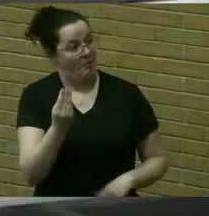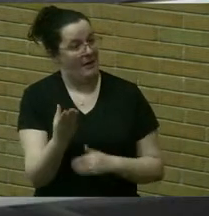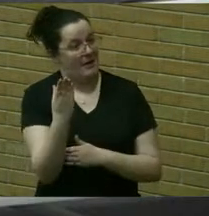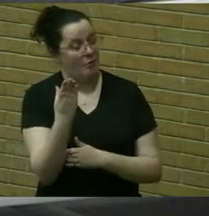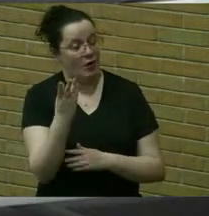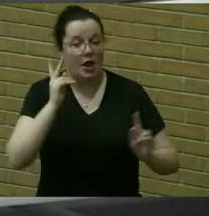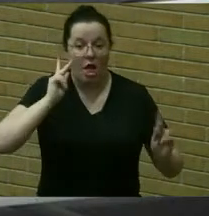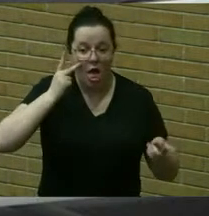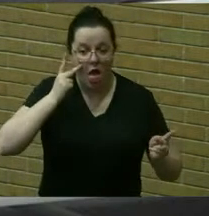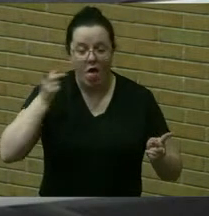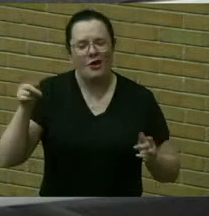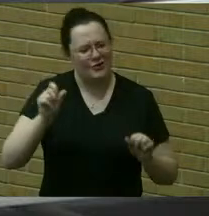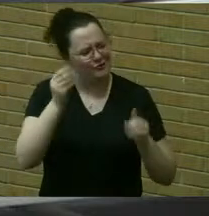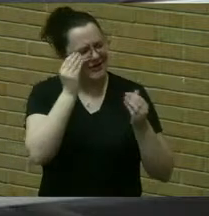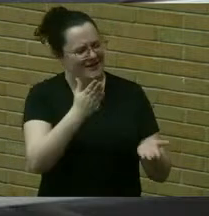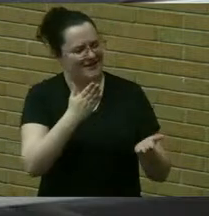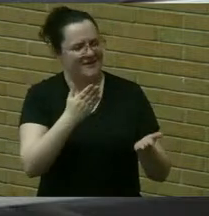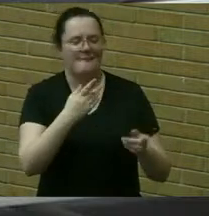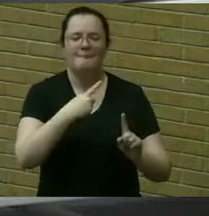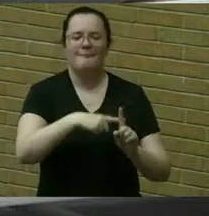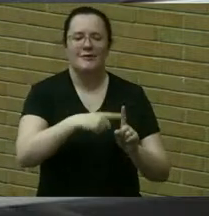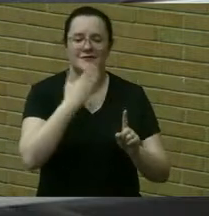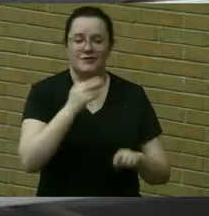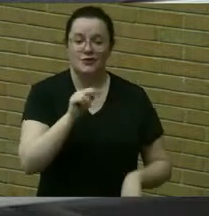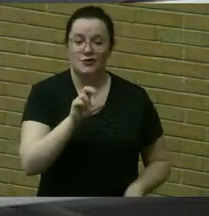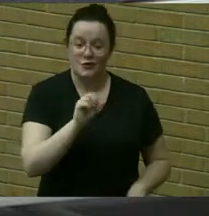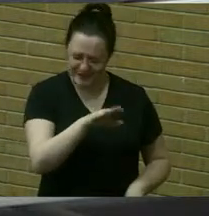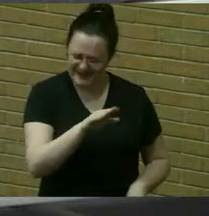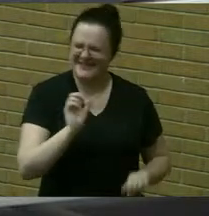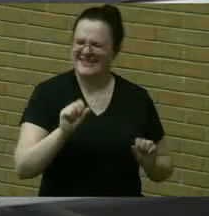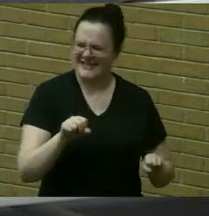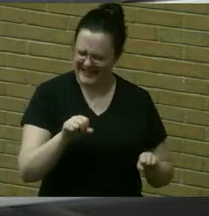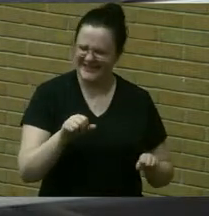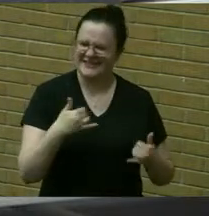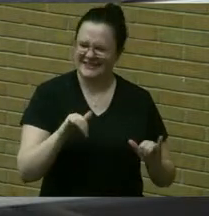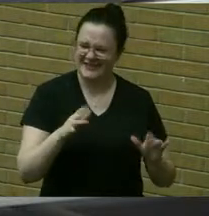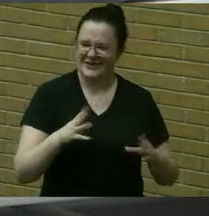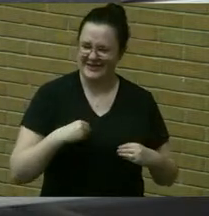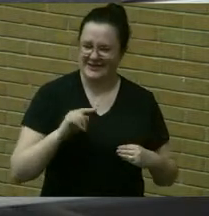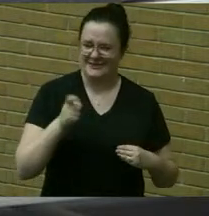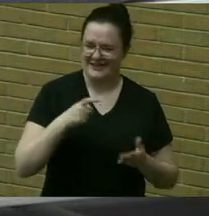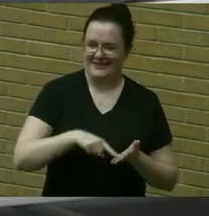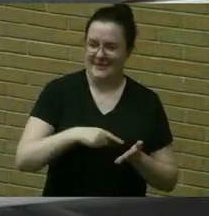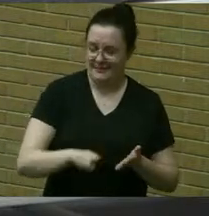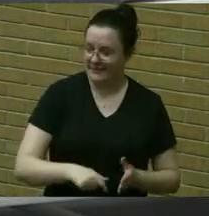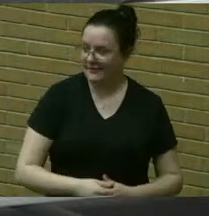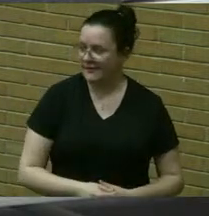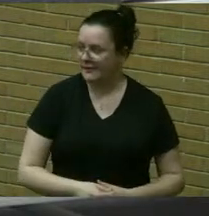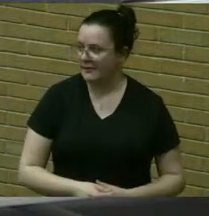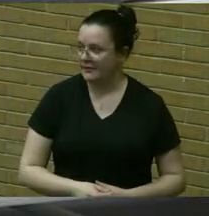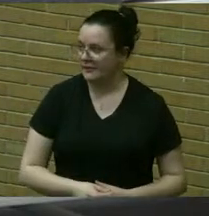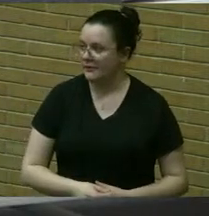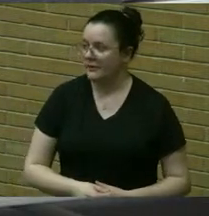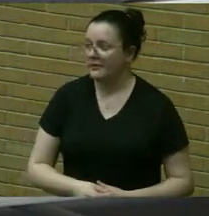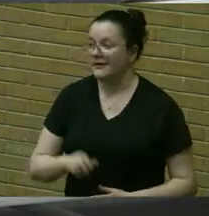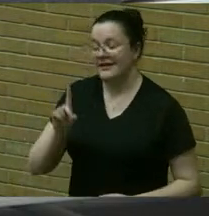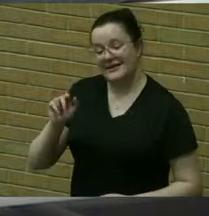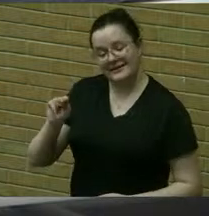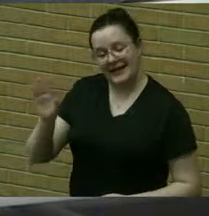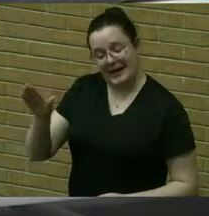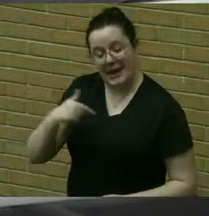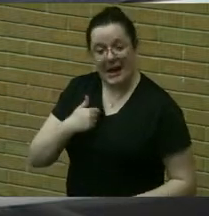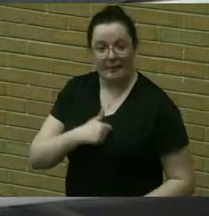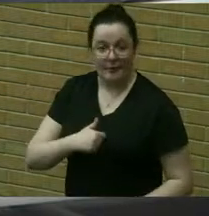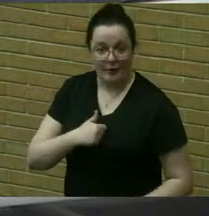you are still collecting that and come on in or bring well with apologize my staff will be handling those